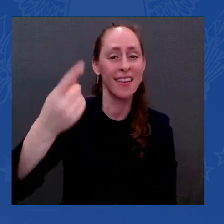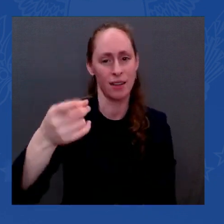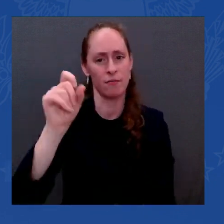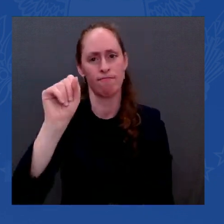Okay. Mr. Okay.